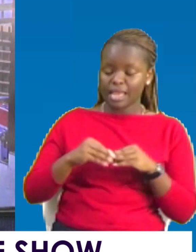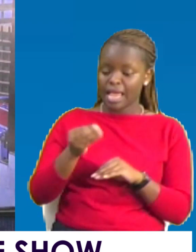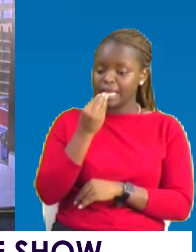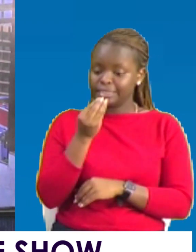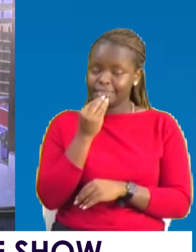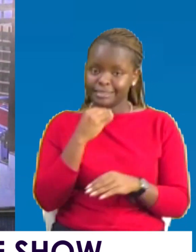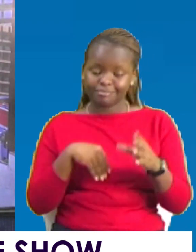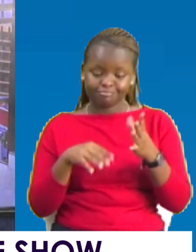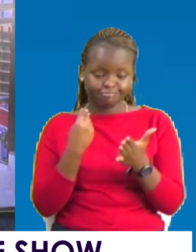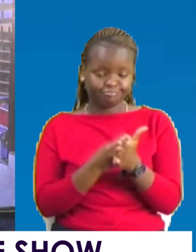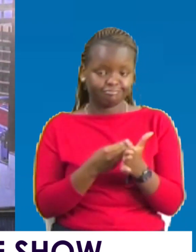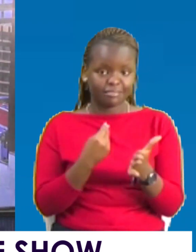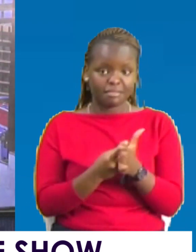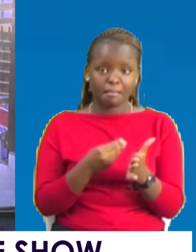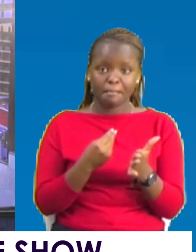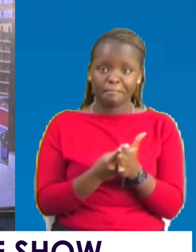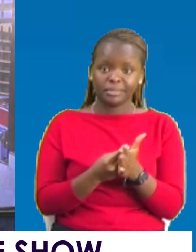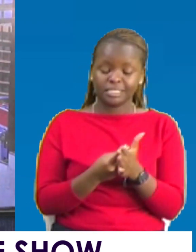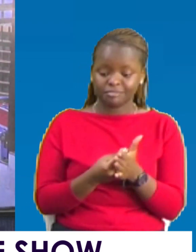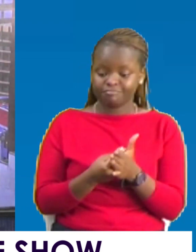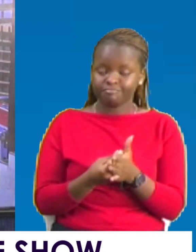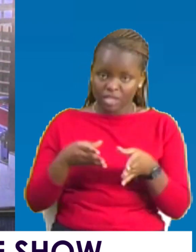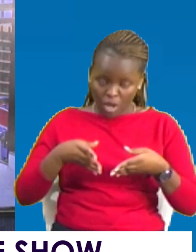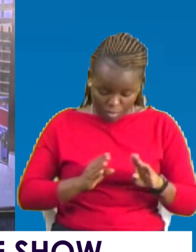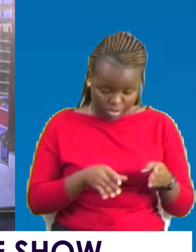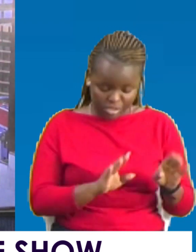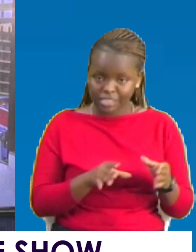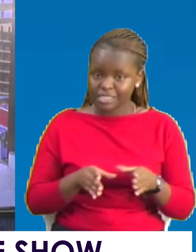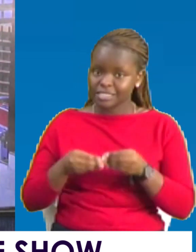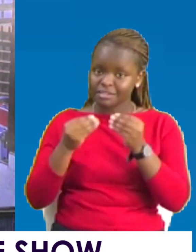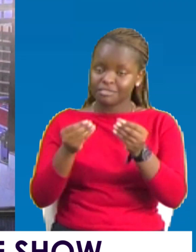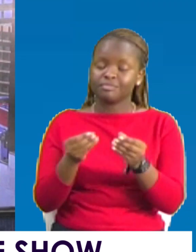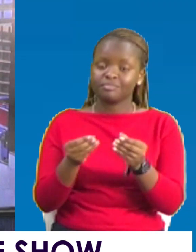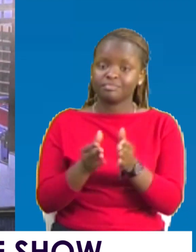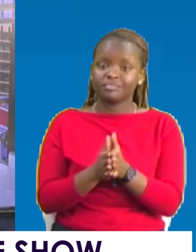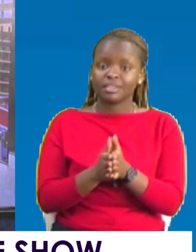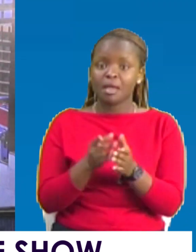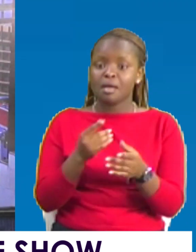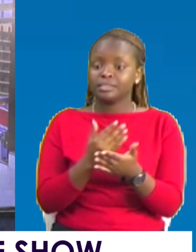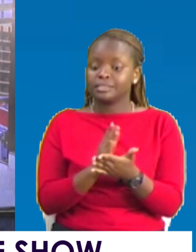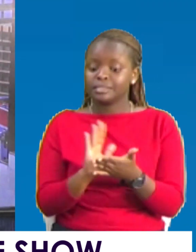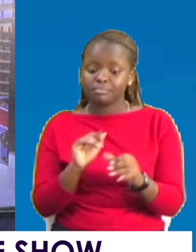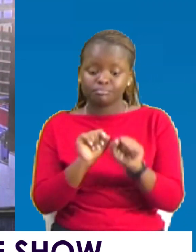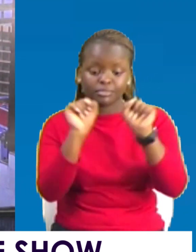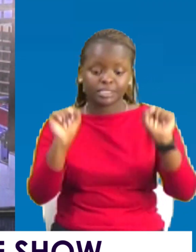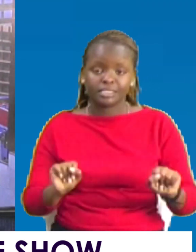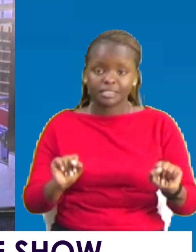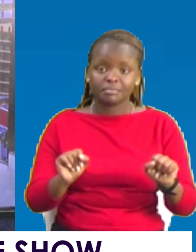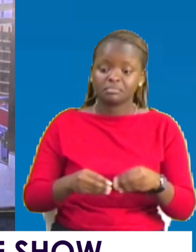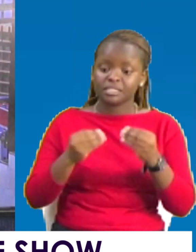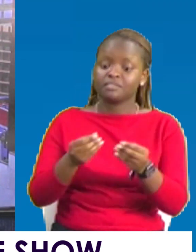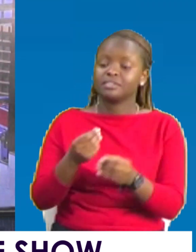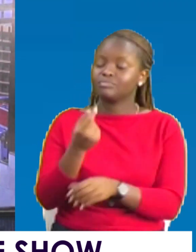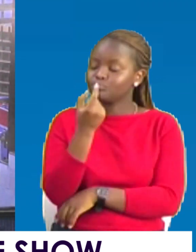up the funds and the monies that are supposed to birth their visions and their dreams. And yet some of them are systems. Given only